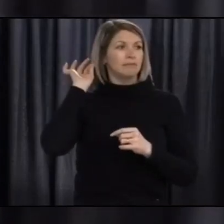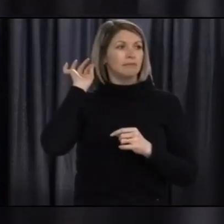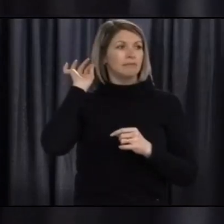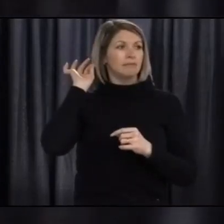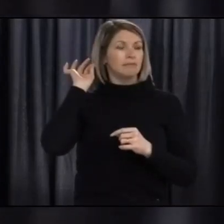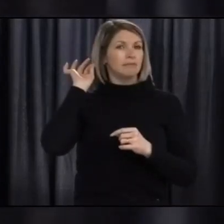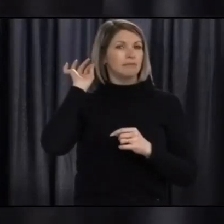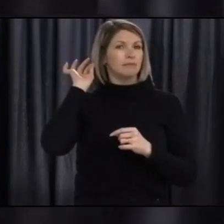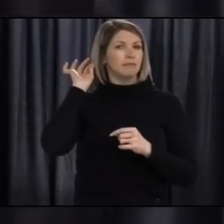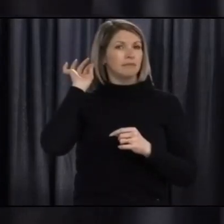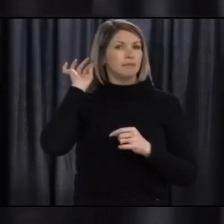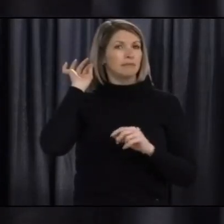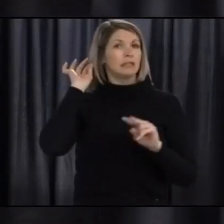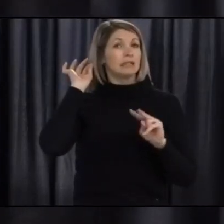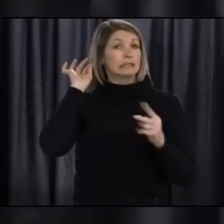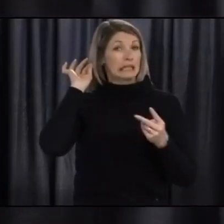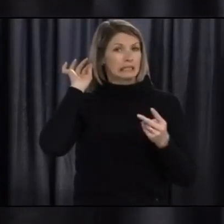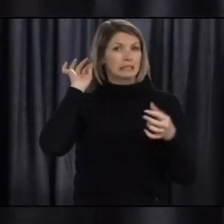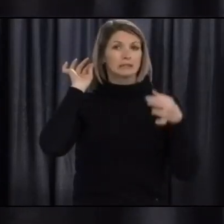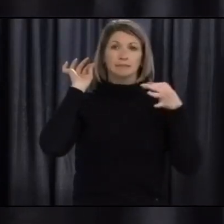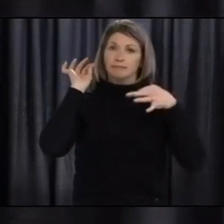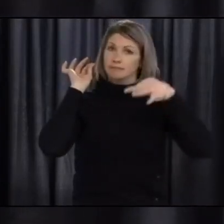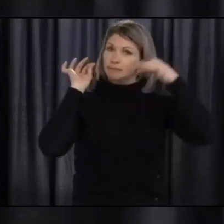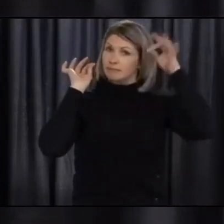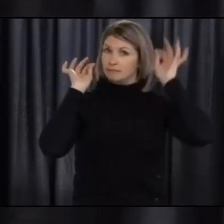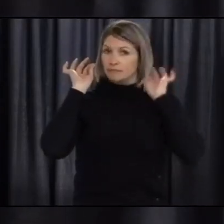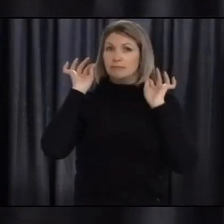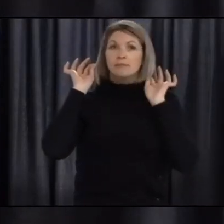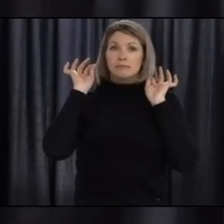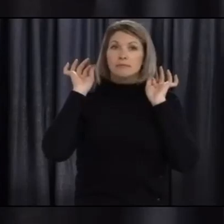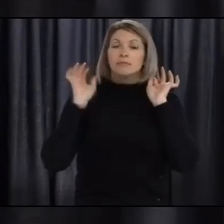Then place the other loop over your other ear.